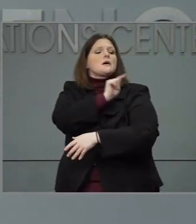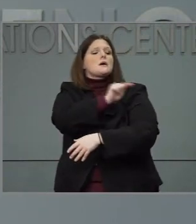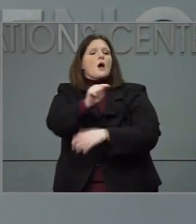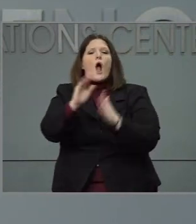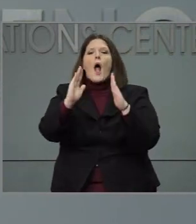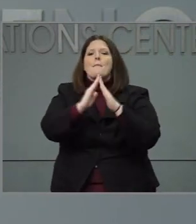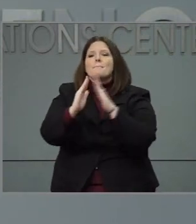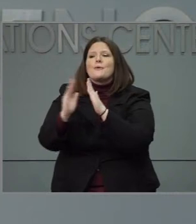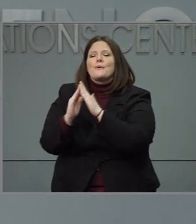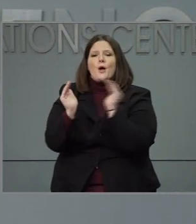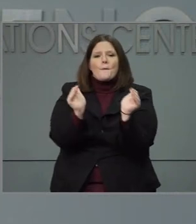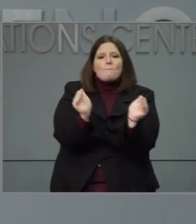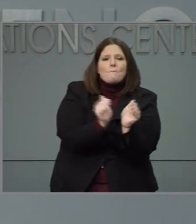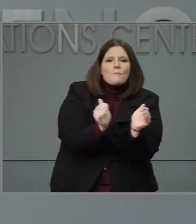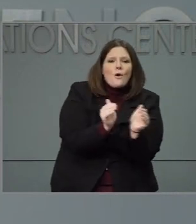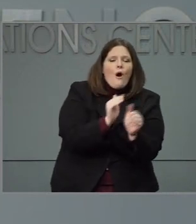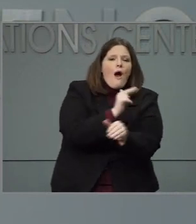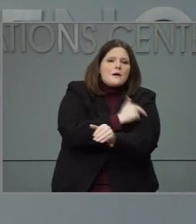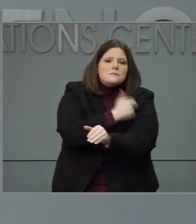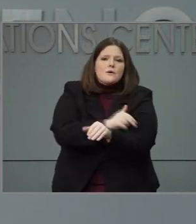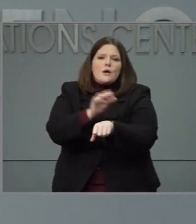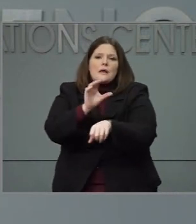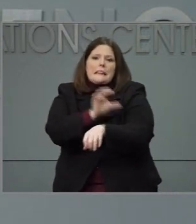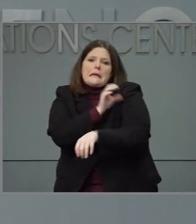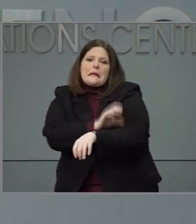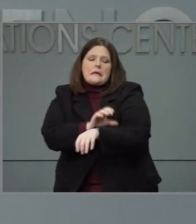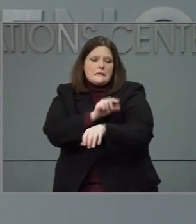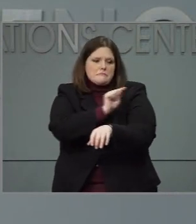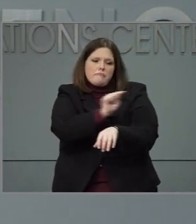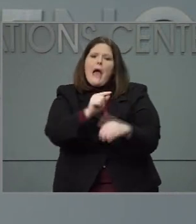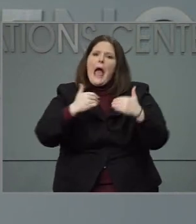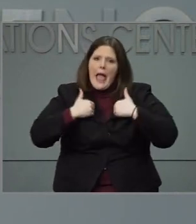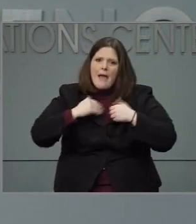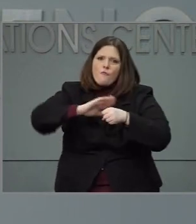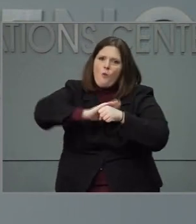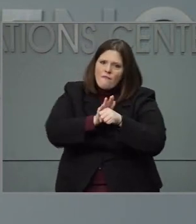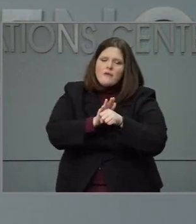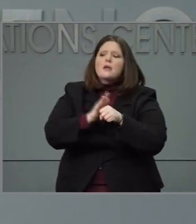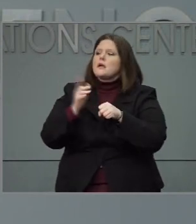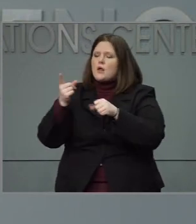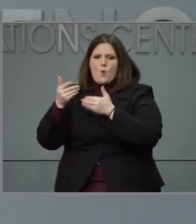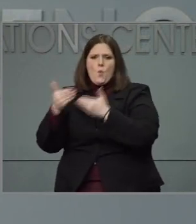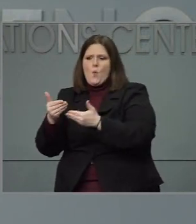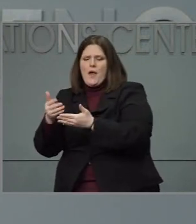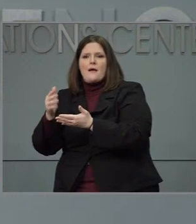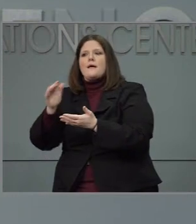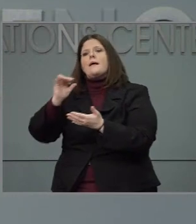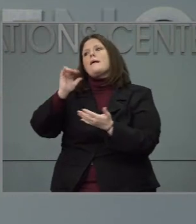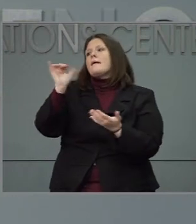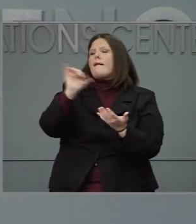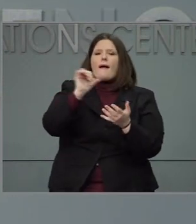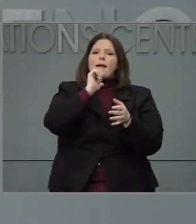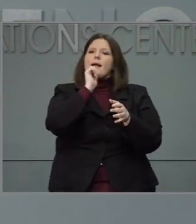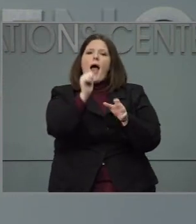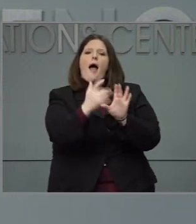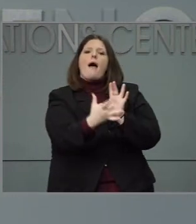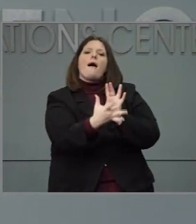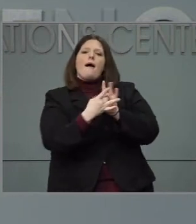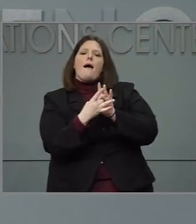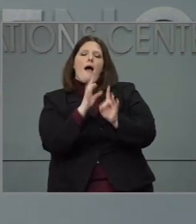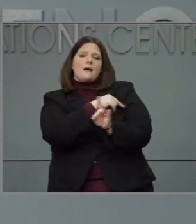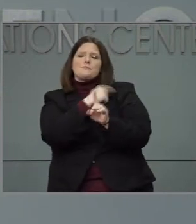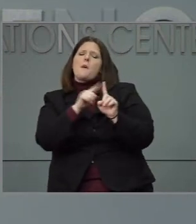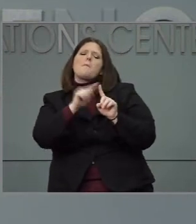community-based and are still working with COVID patients. So there are certainly outpatient providers, meaning they're not affiliated with a hospital,